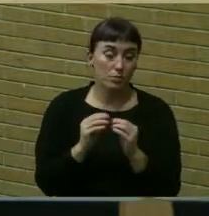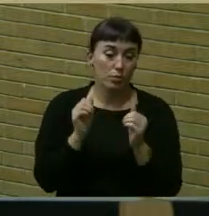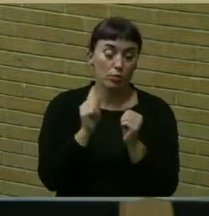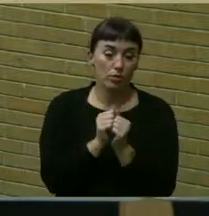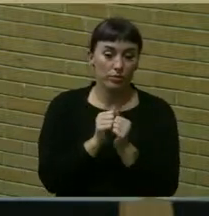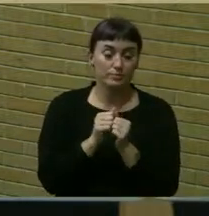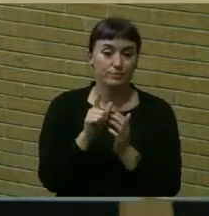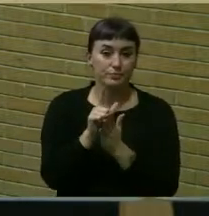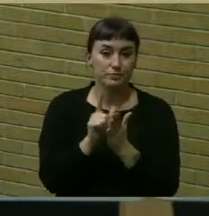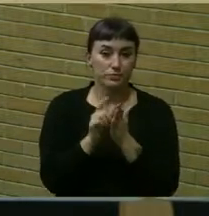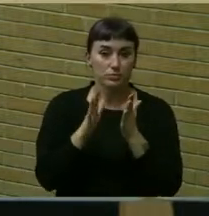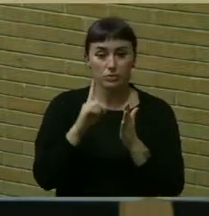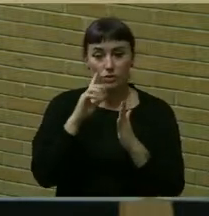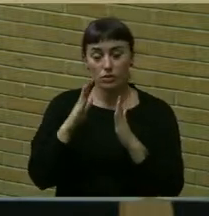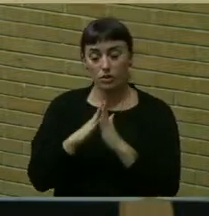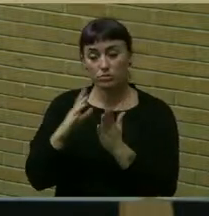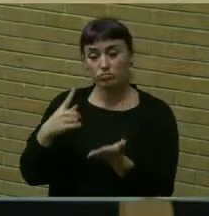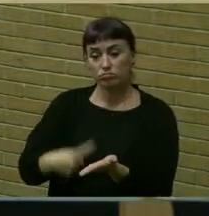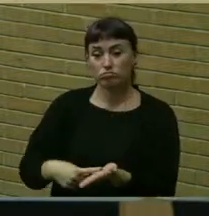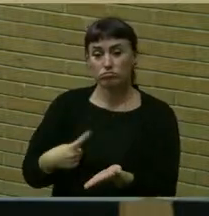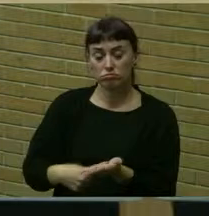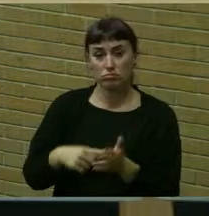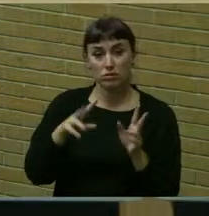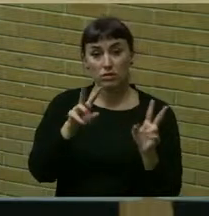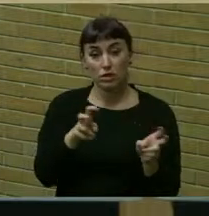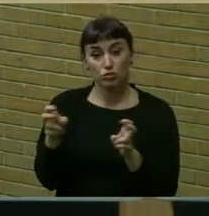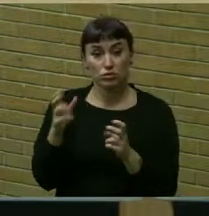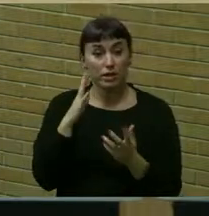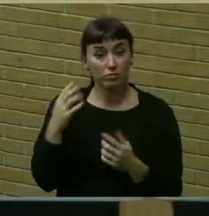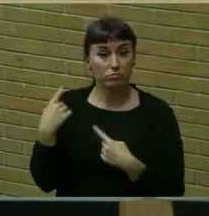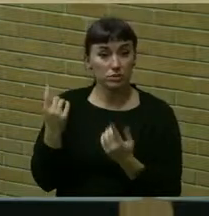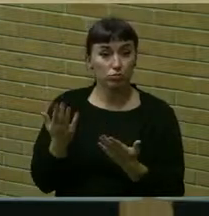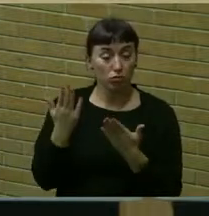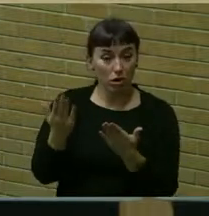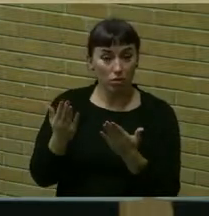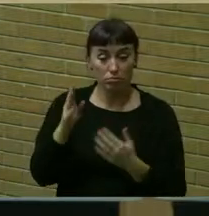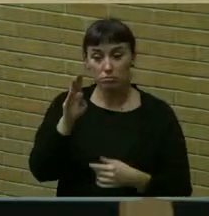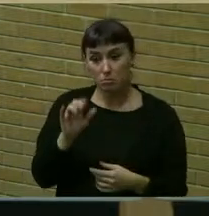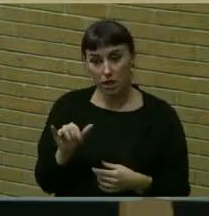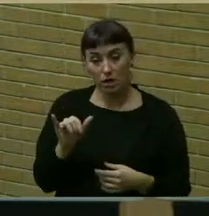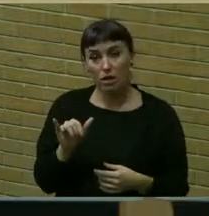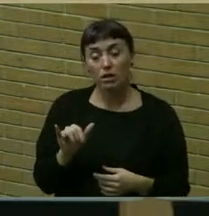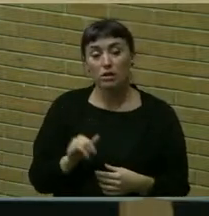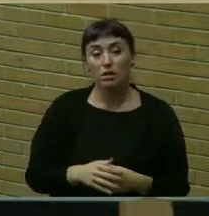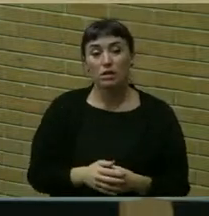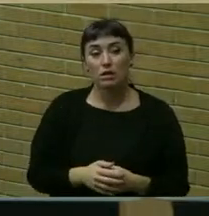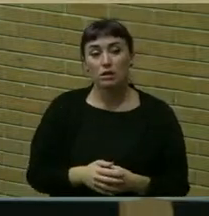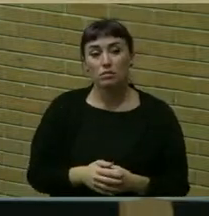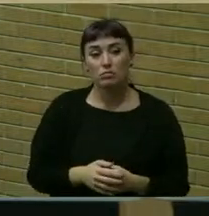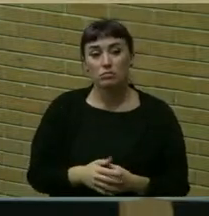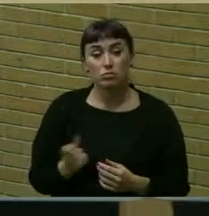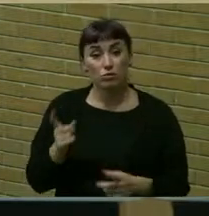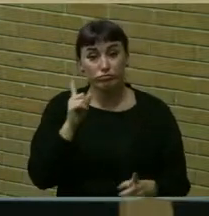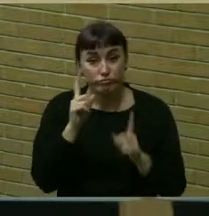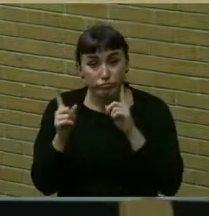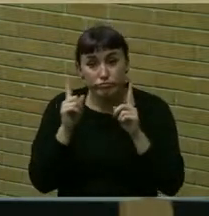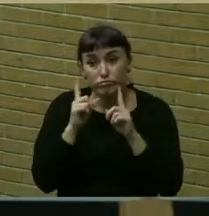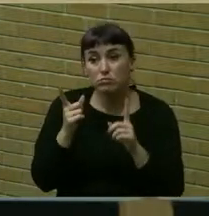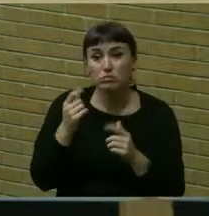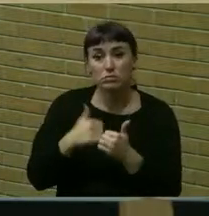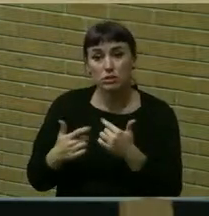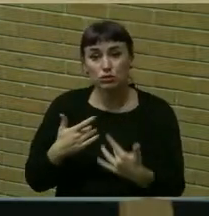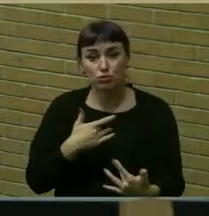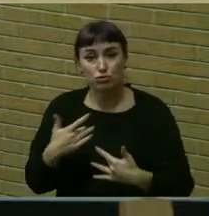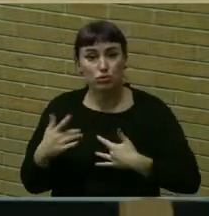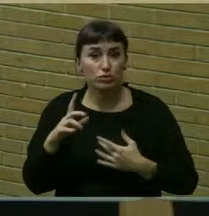attorney to the town to discuss the issues raised by what we've heard and concerns